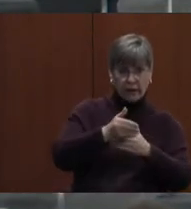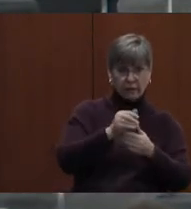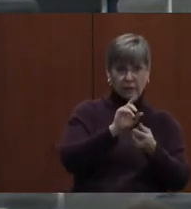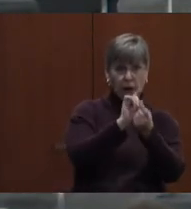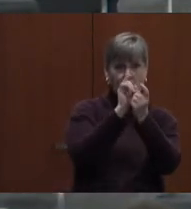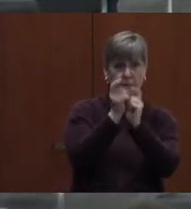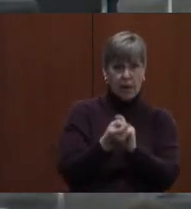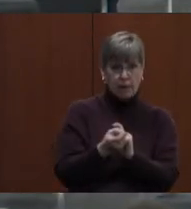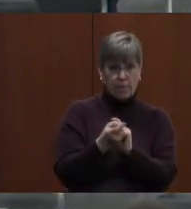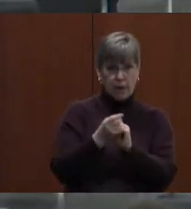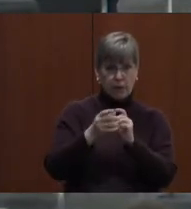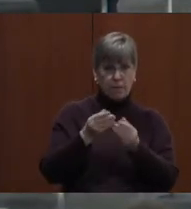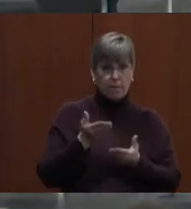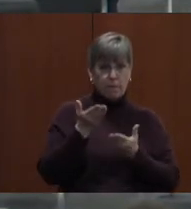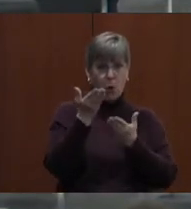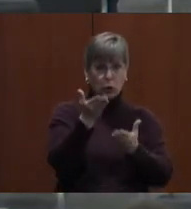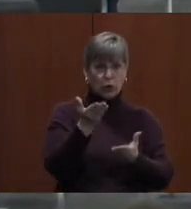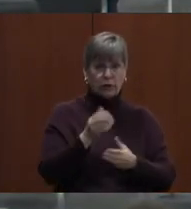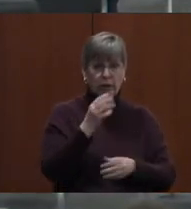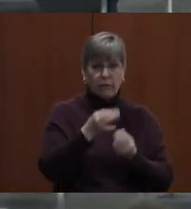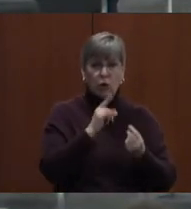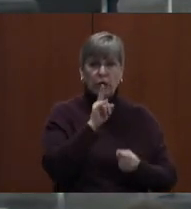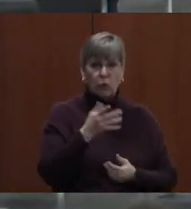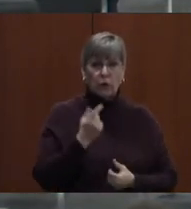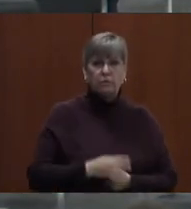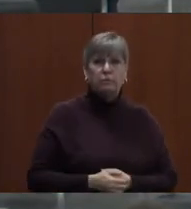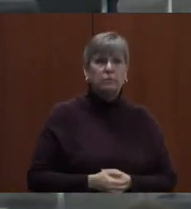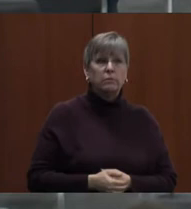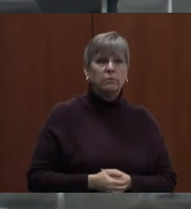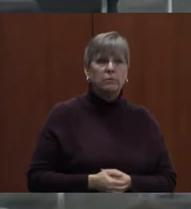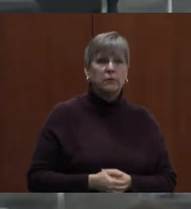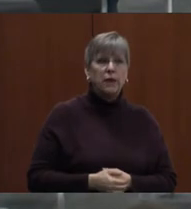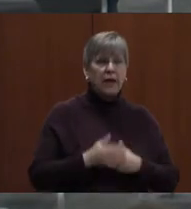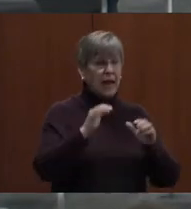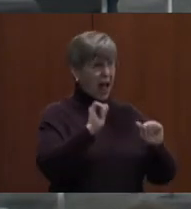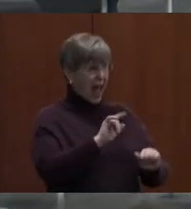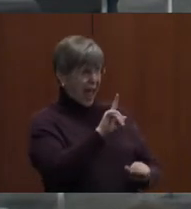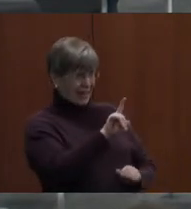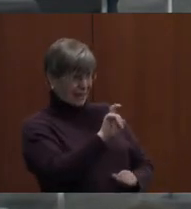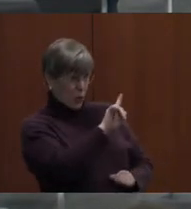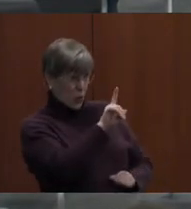motion if there is one. May I ask a question now?